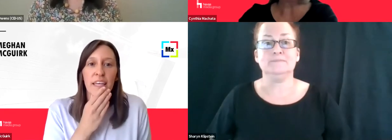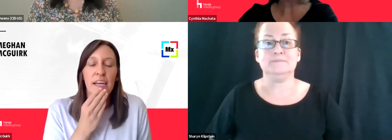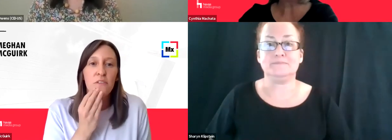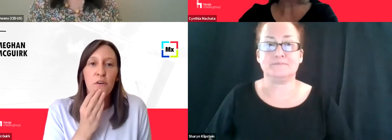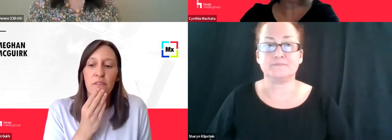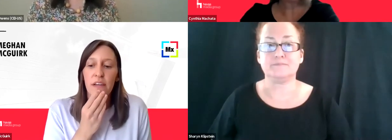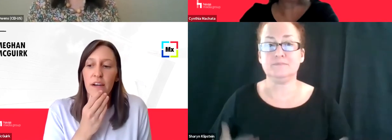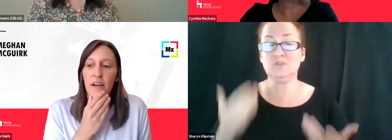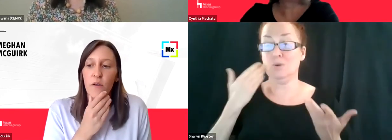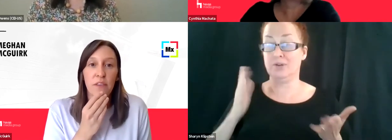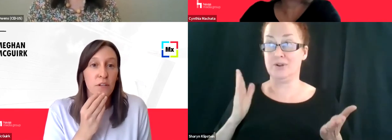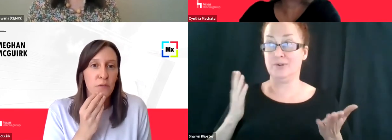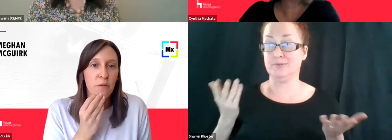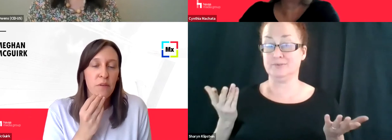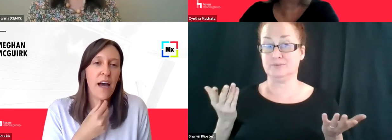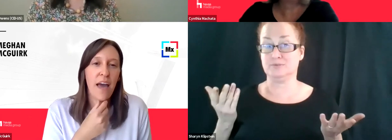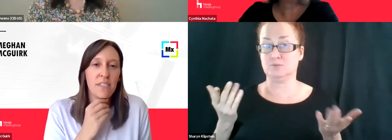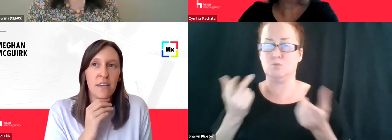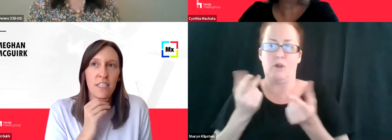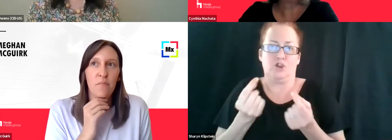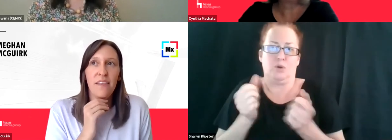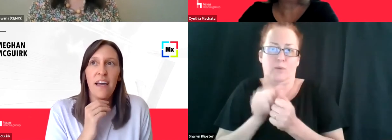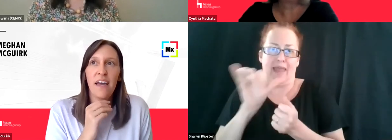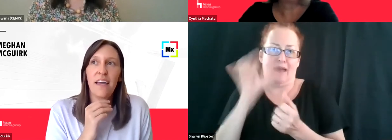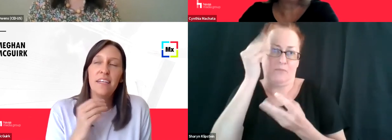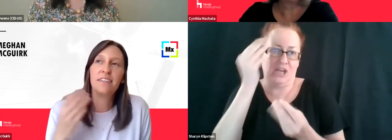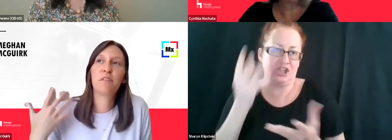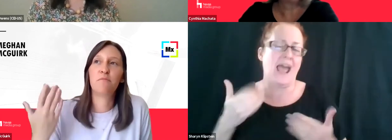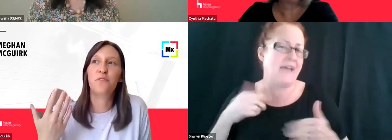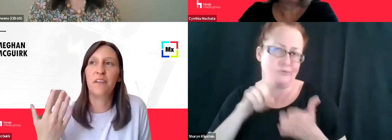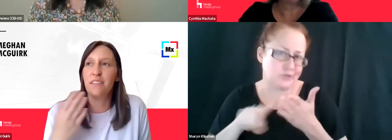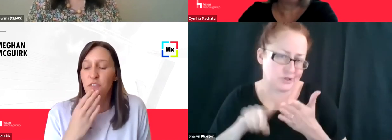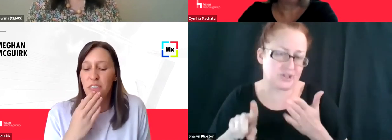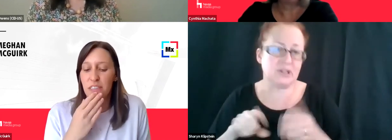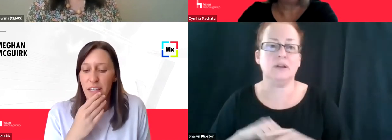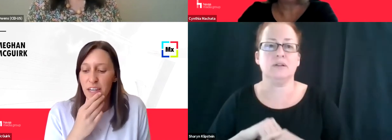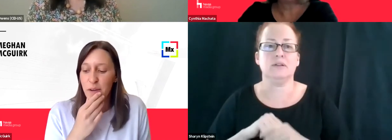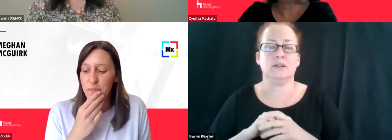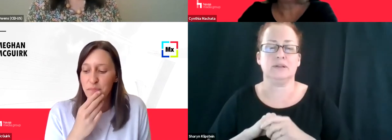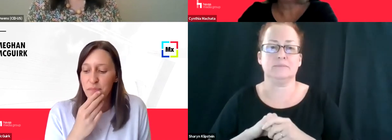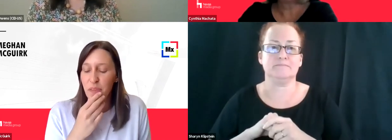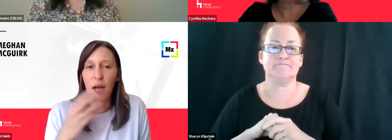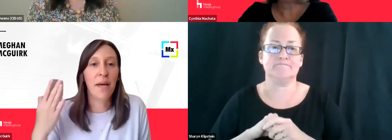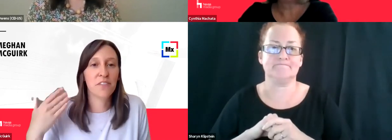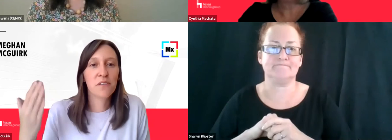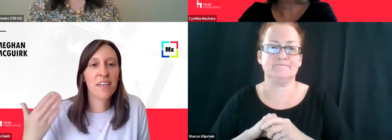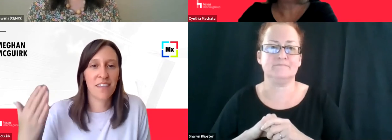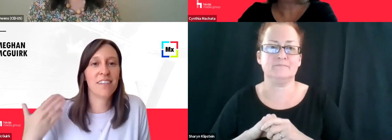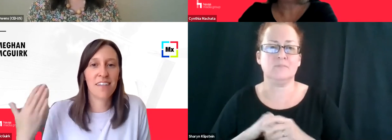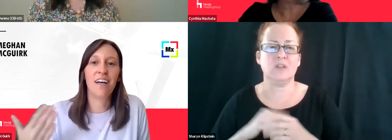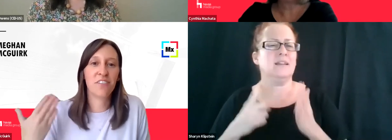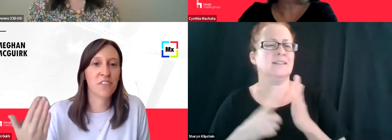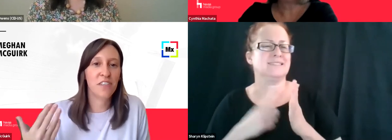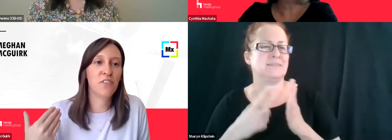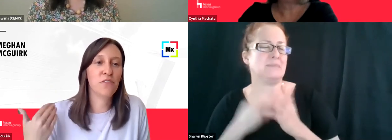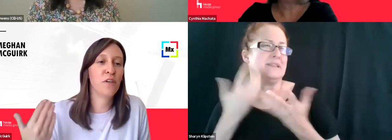Right. Like, I don't know if they're, what they're doing with it. I haven't dug deep on that. And then sometimes you think, is it just like, um, a mental thing, like